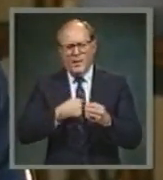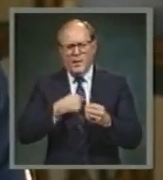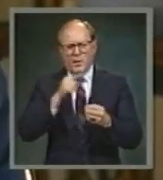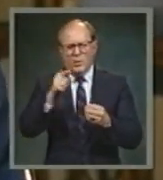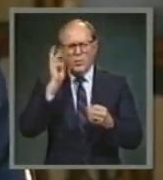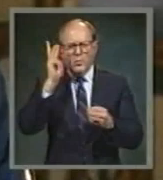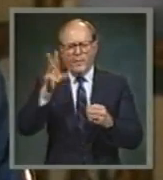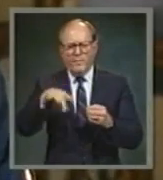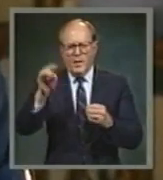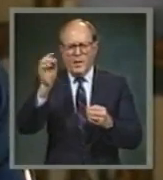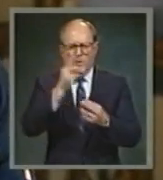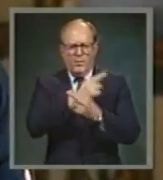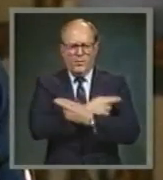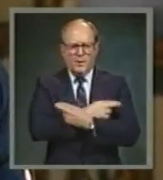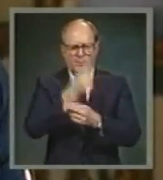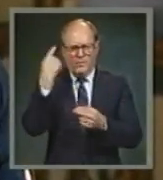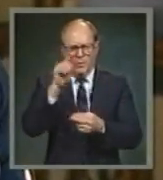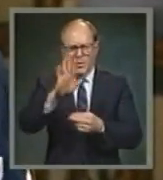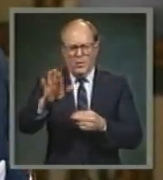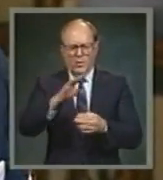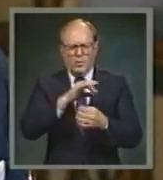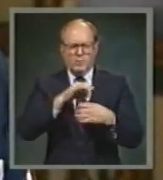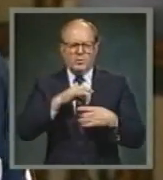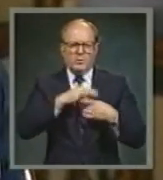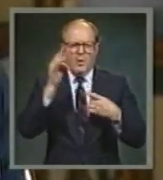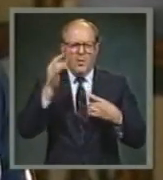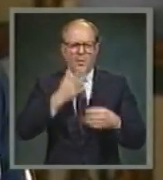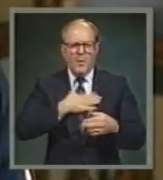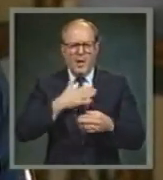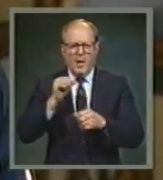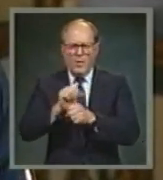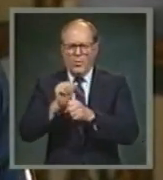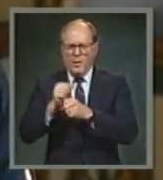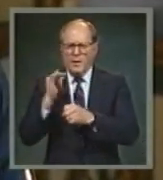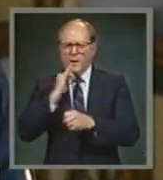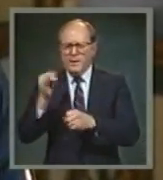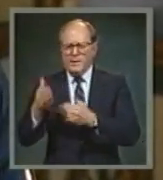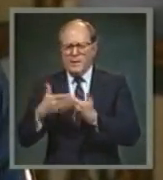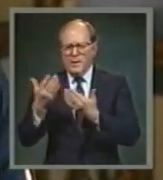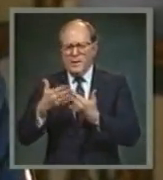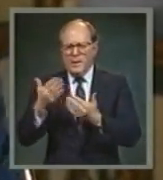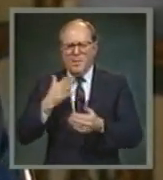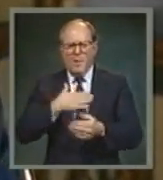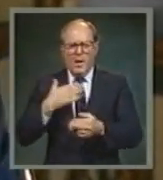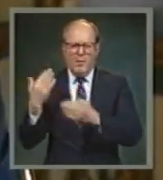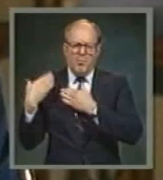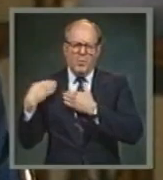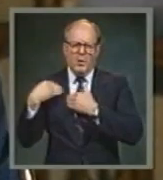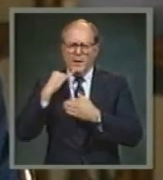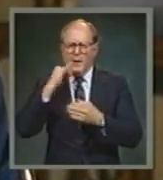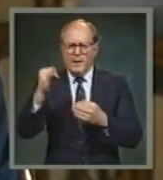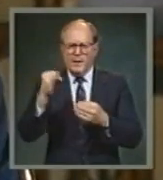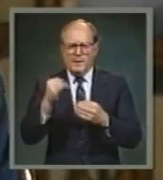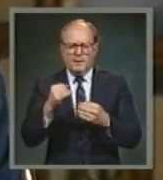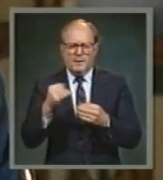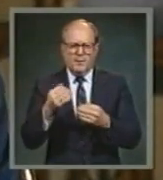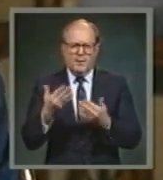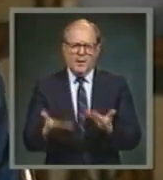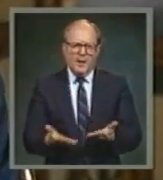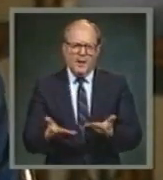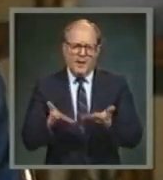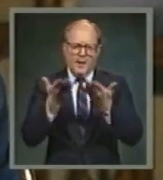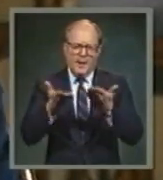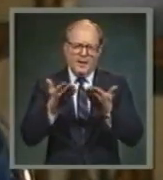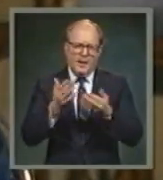shall find rest unto your soul, for my yoke is easy, my burden is light. The Lord's not putting a greater burden